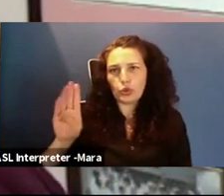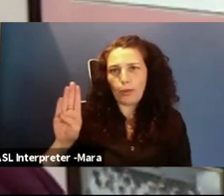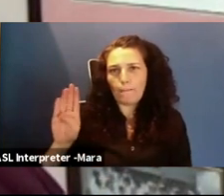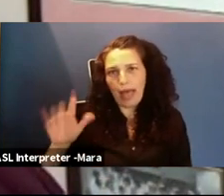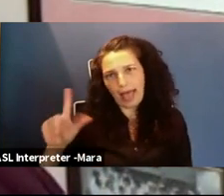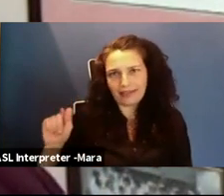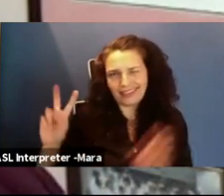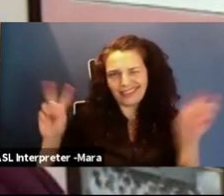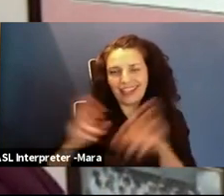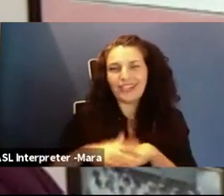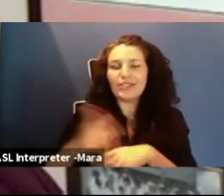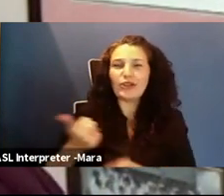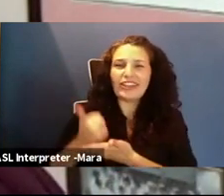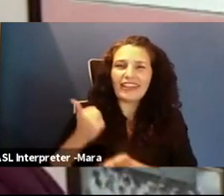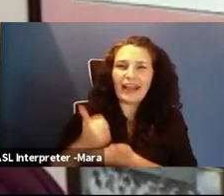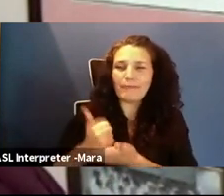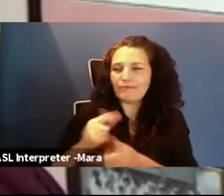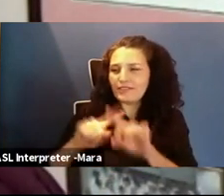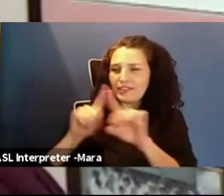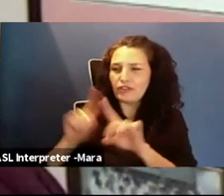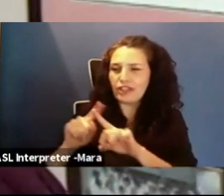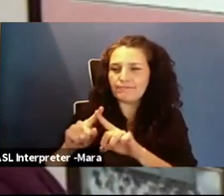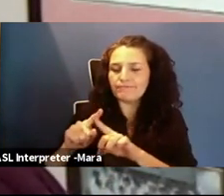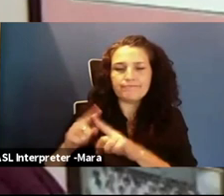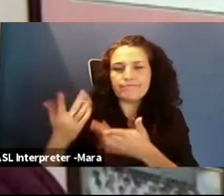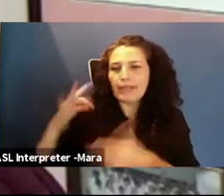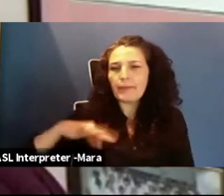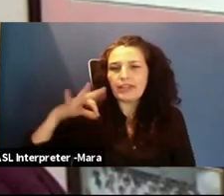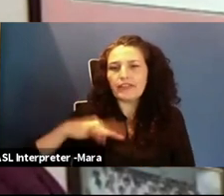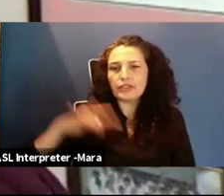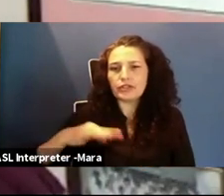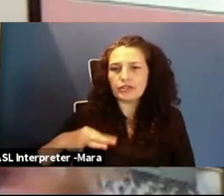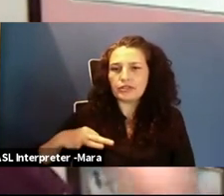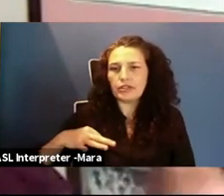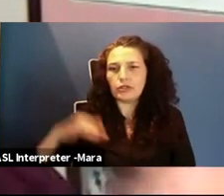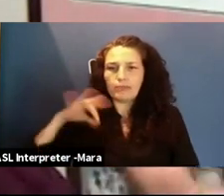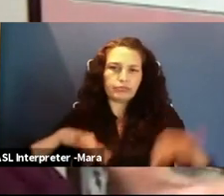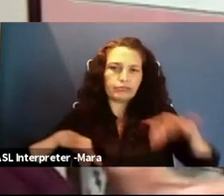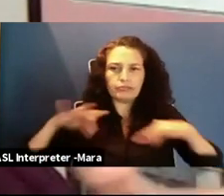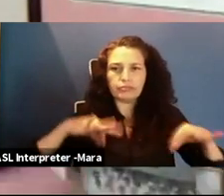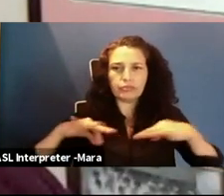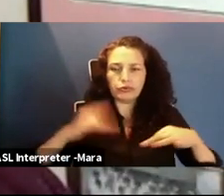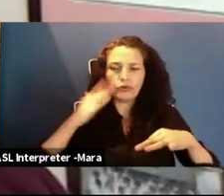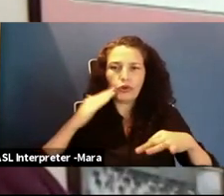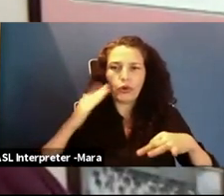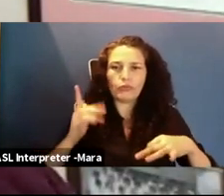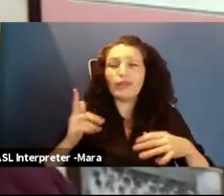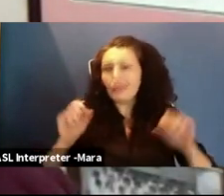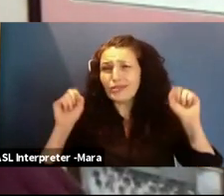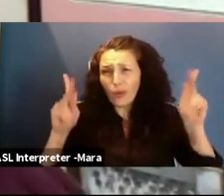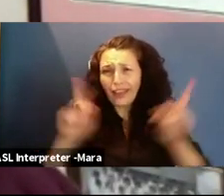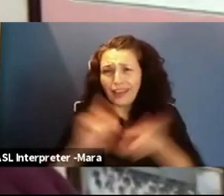opportunities to get new tools to put in your tool belt. And remember, it's okay to change because that is one constant thing in this life.